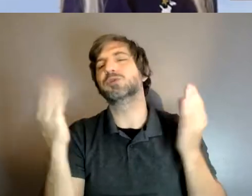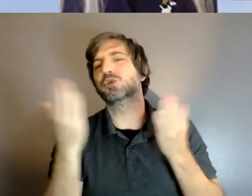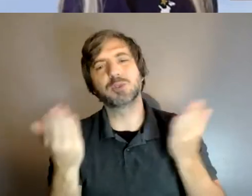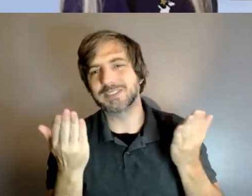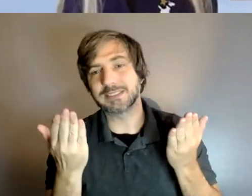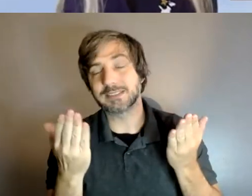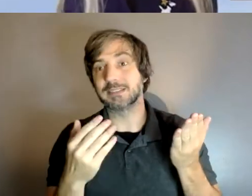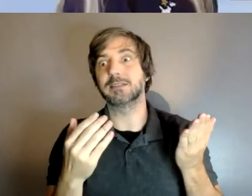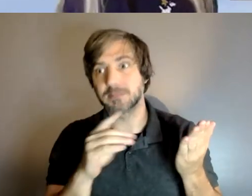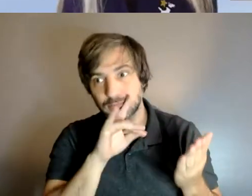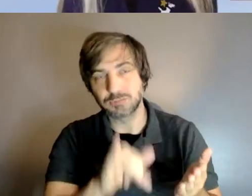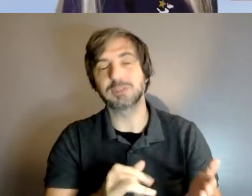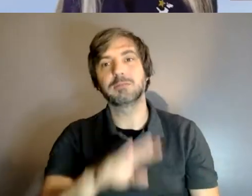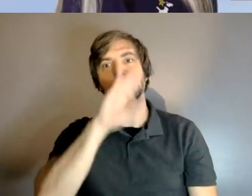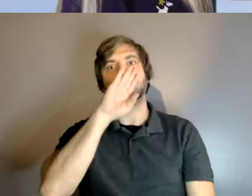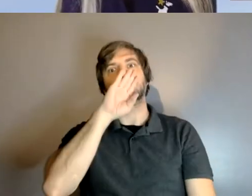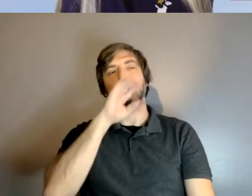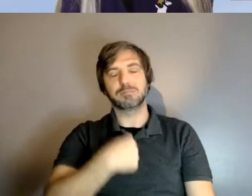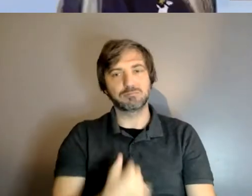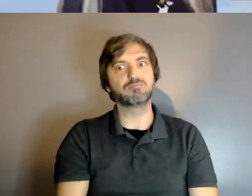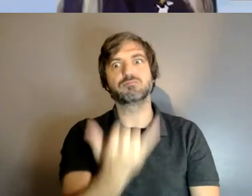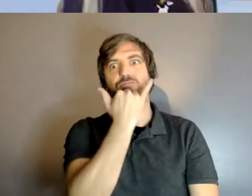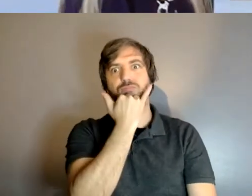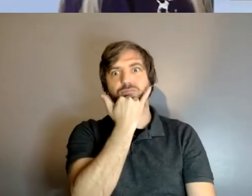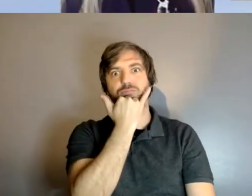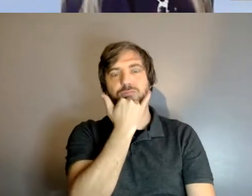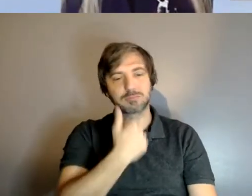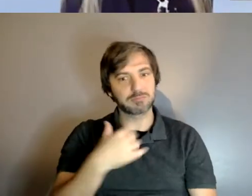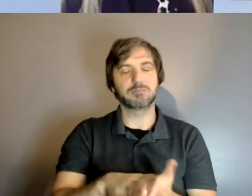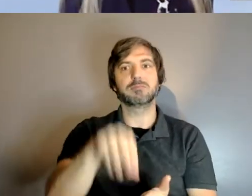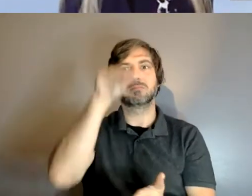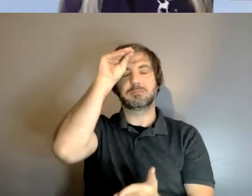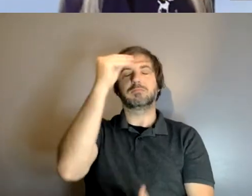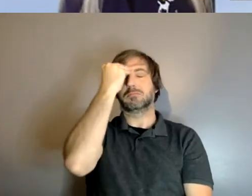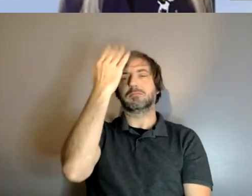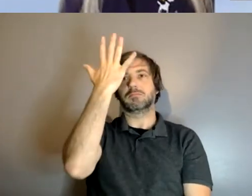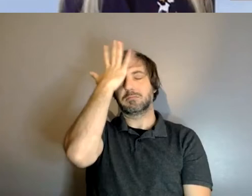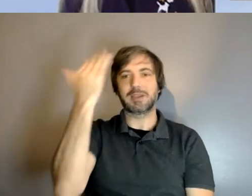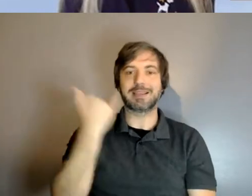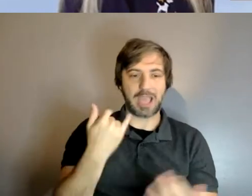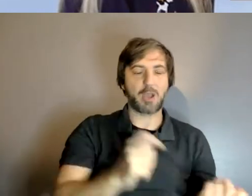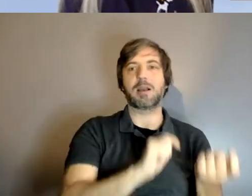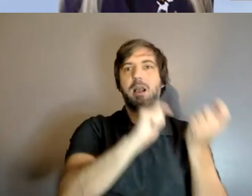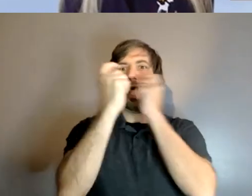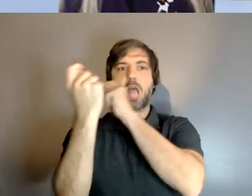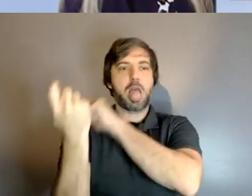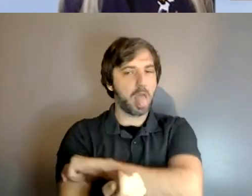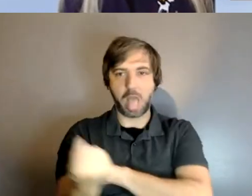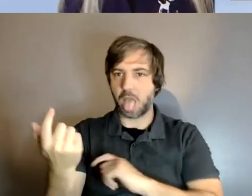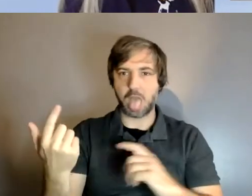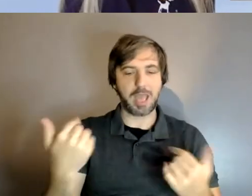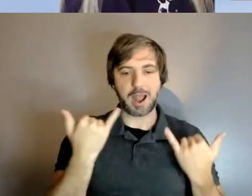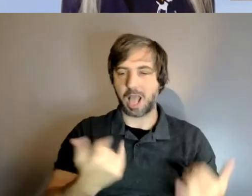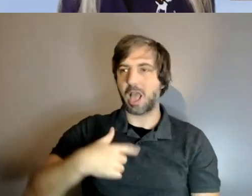and and i've i've learned that and i am a huge convert because now i understand all the wonderful